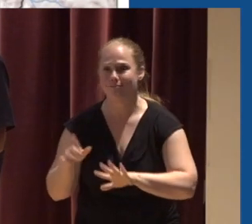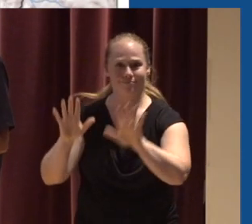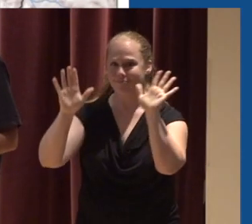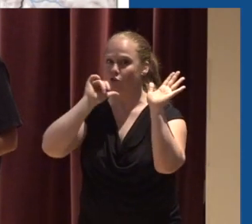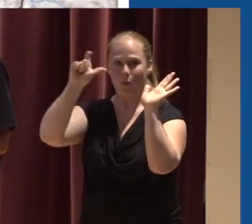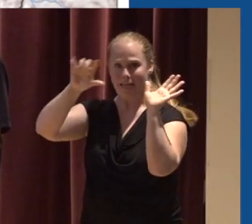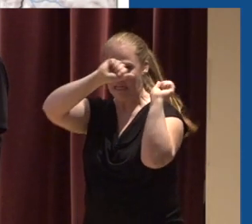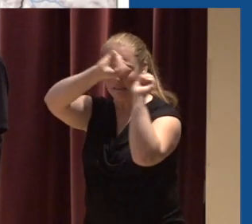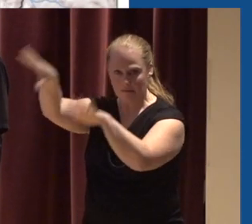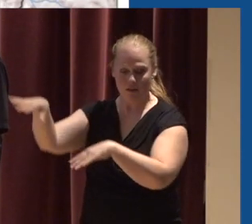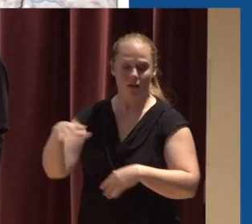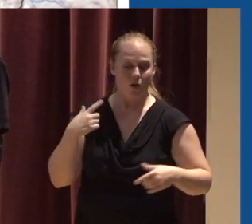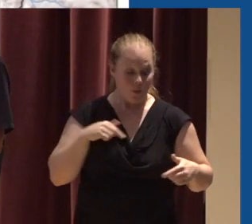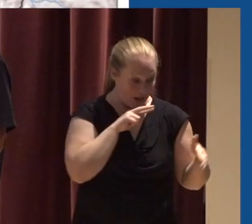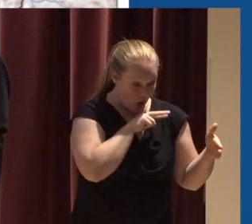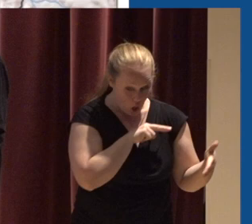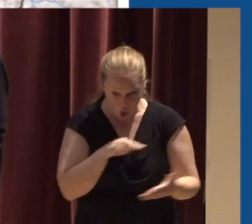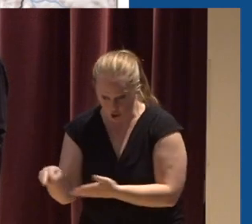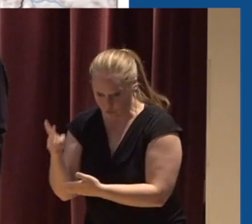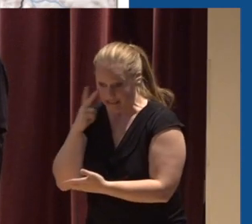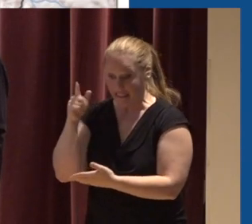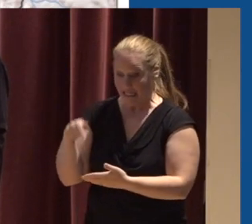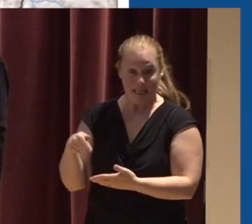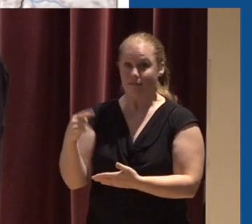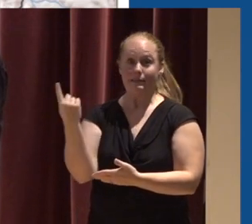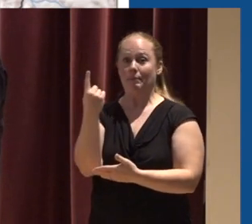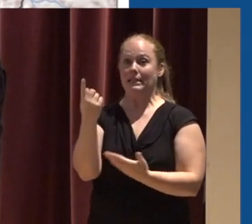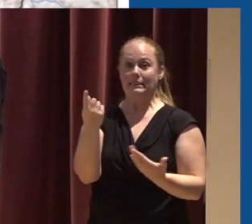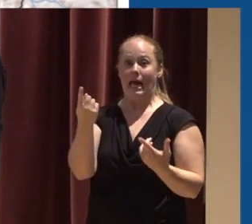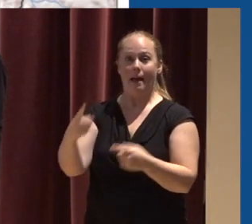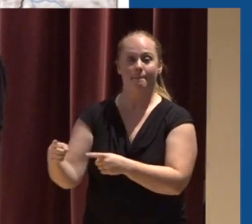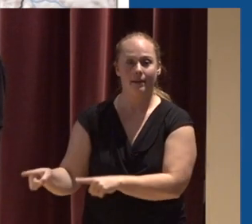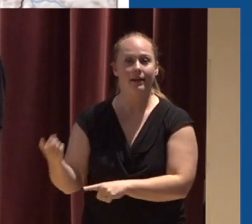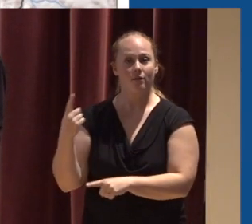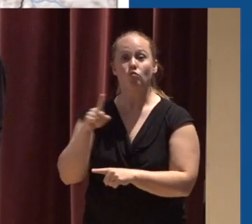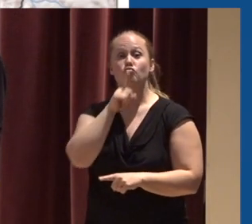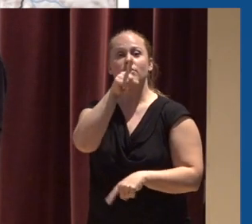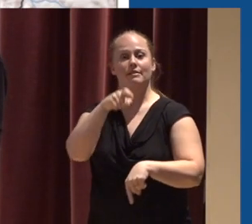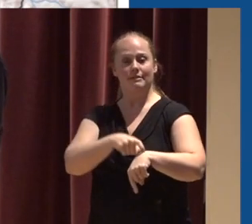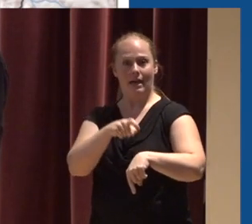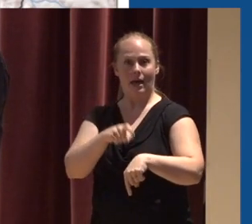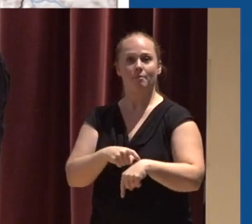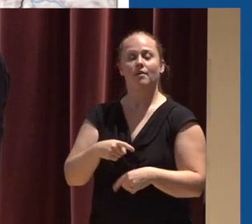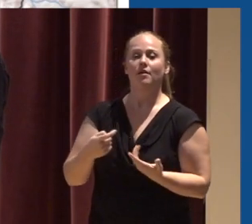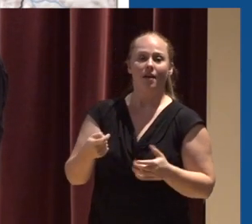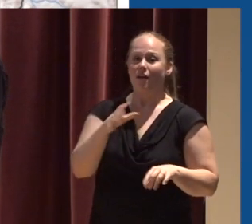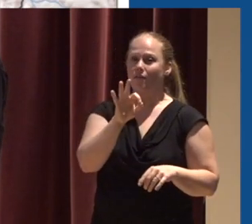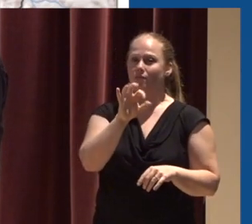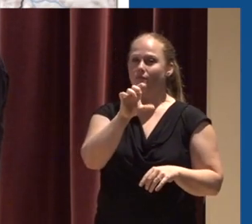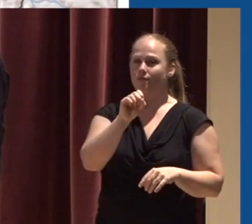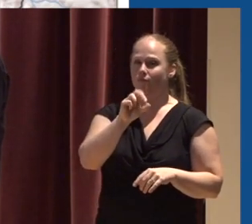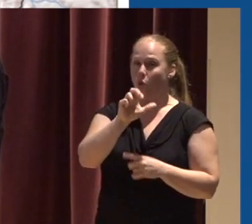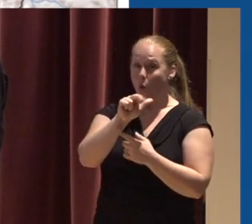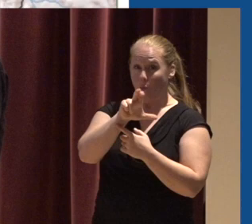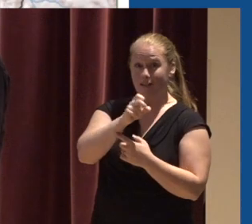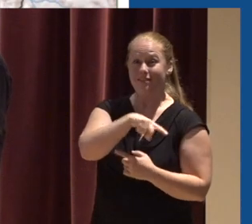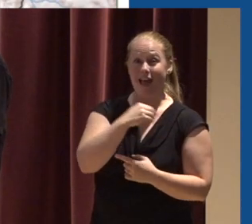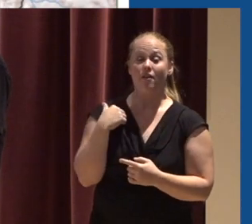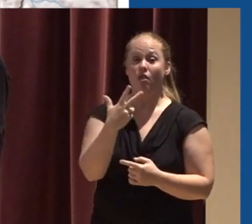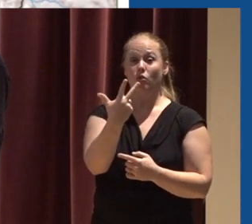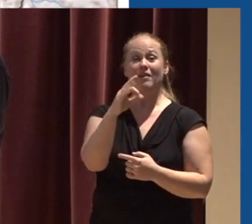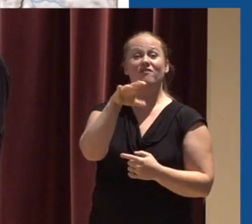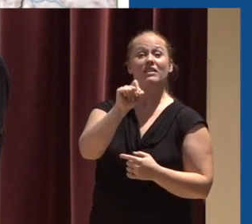-hand look at the system stalling out over our area Which is what you know essentially Florence has done Why they received three feet of water